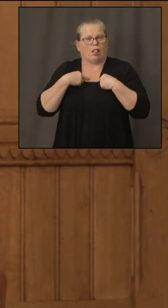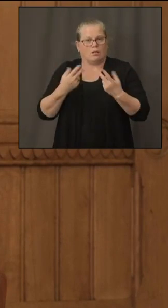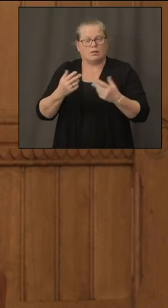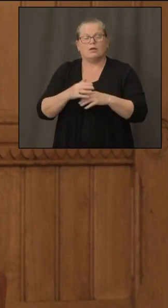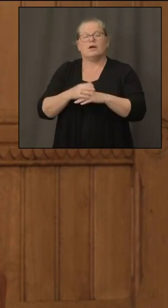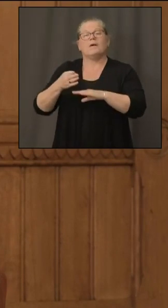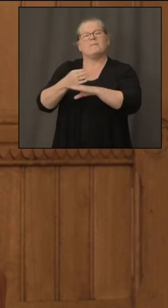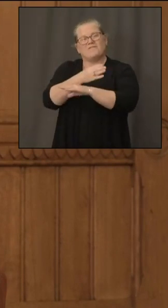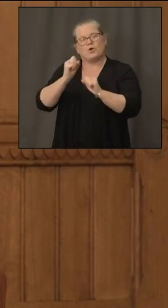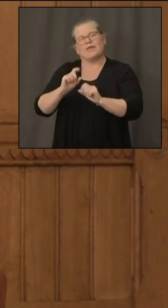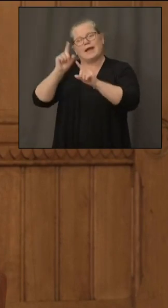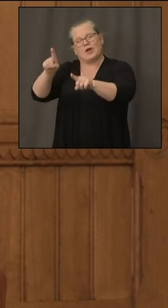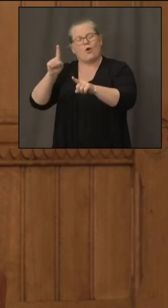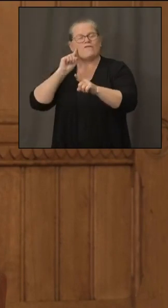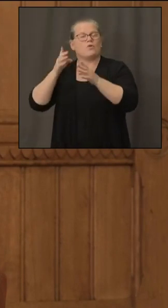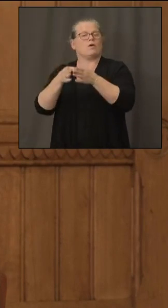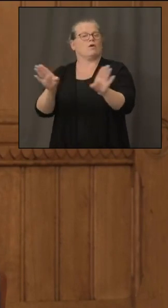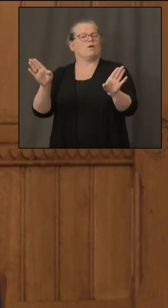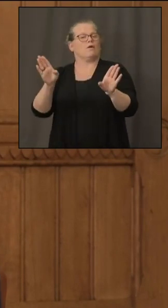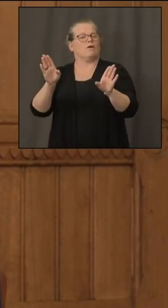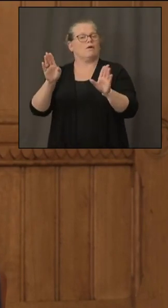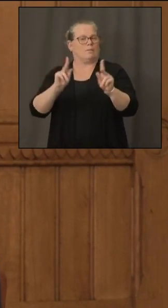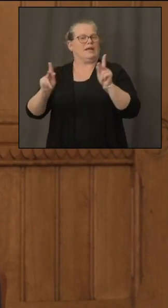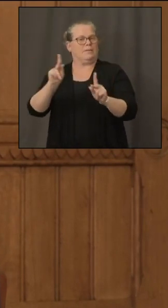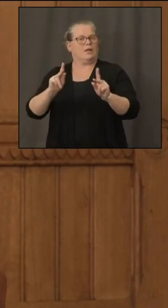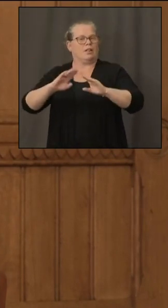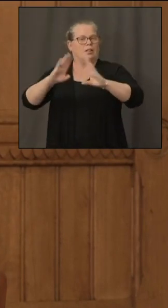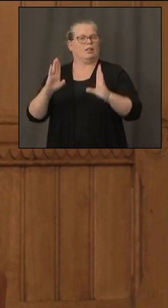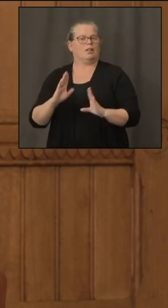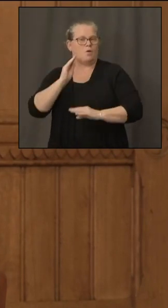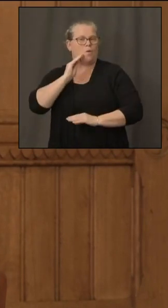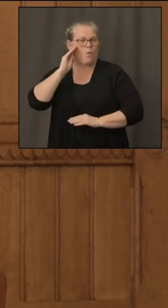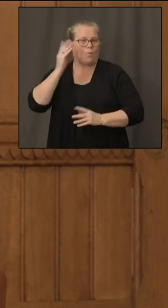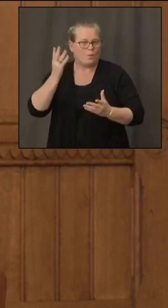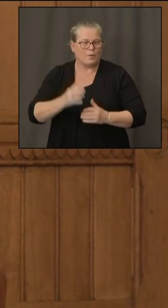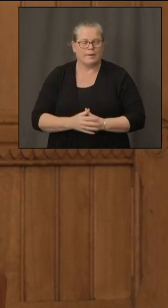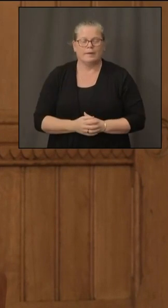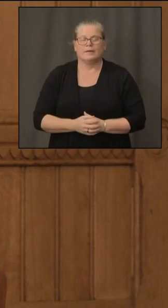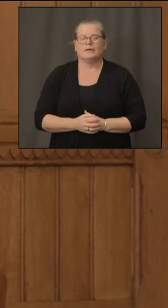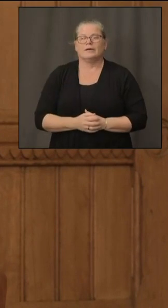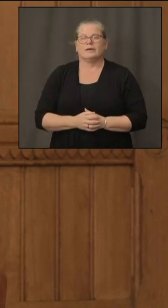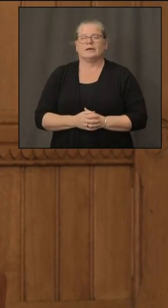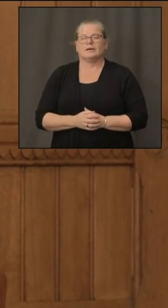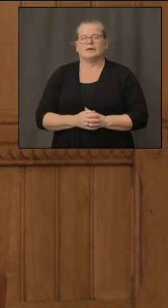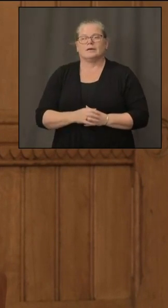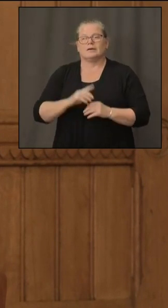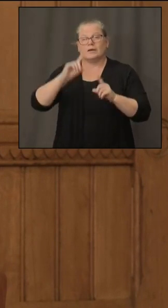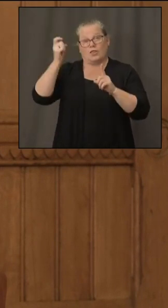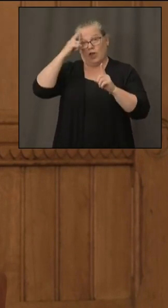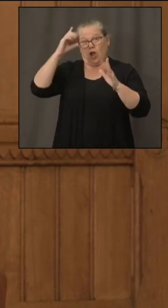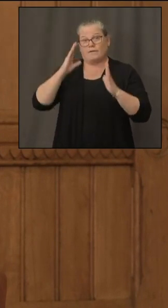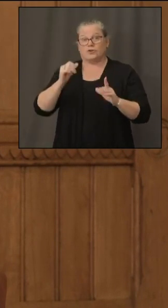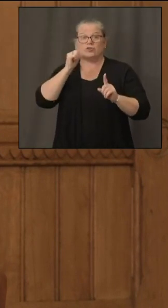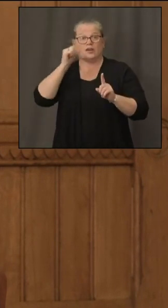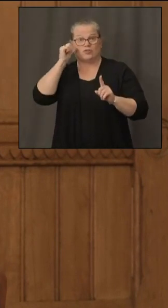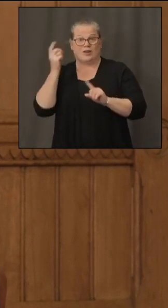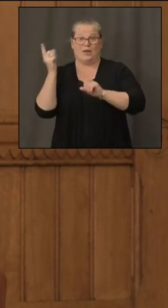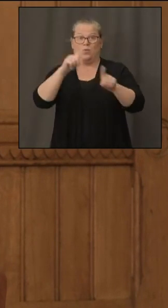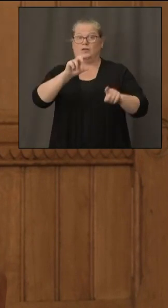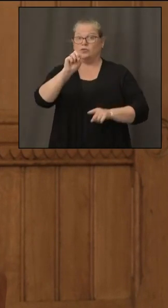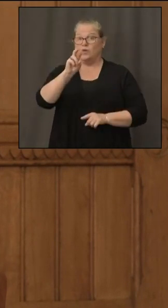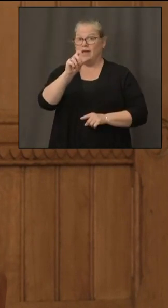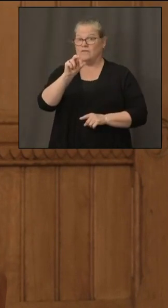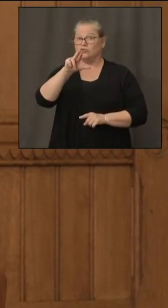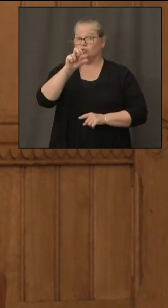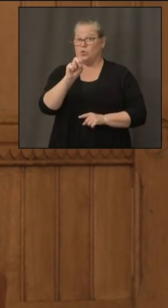restoration for all customers um uh the governor uh uh visited eversource yesterday because uh we've